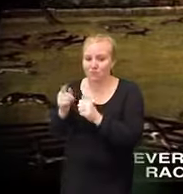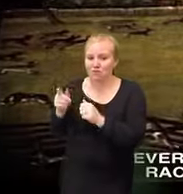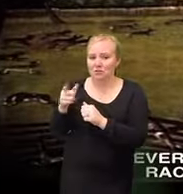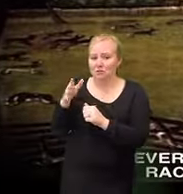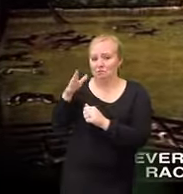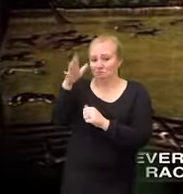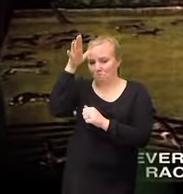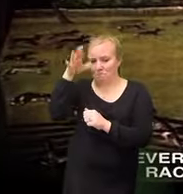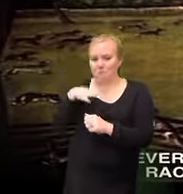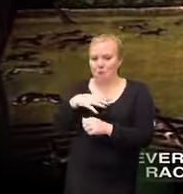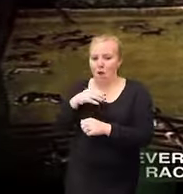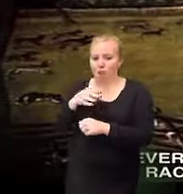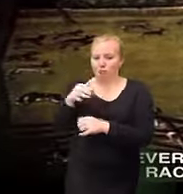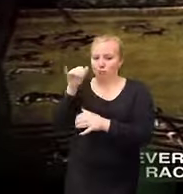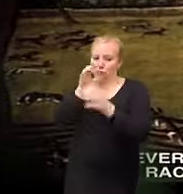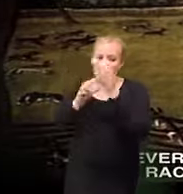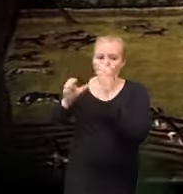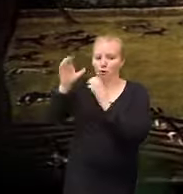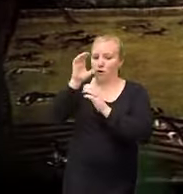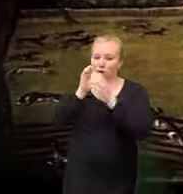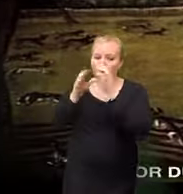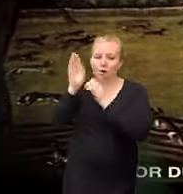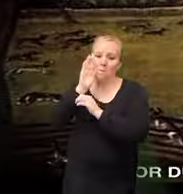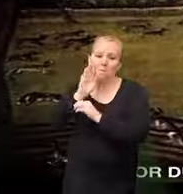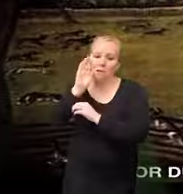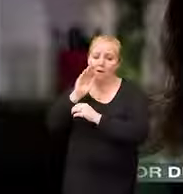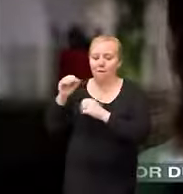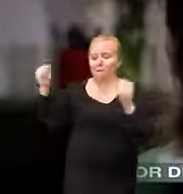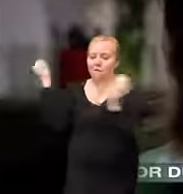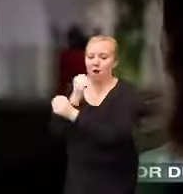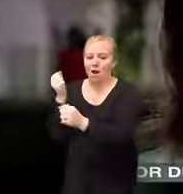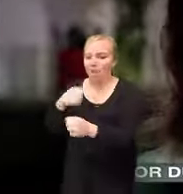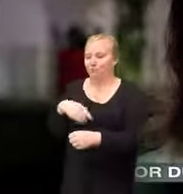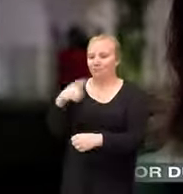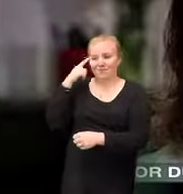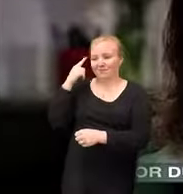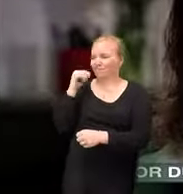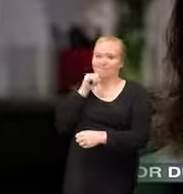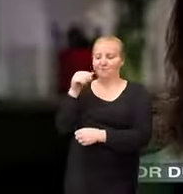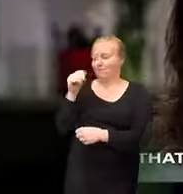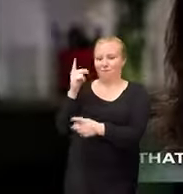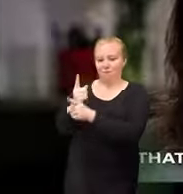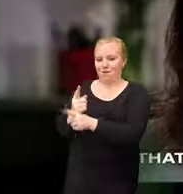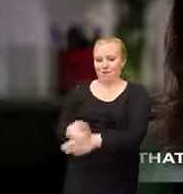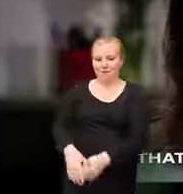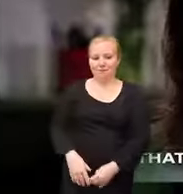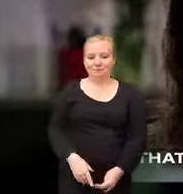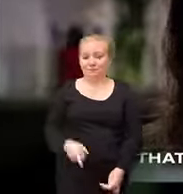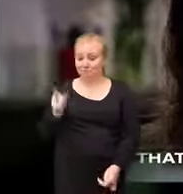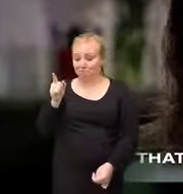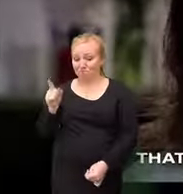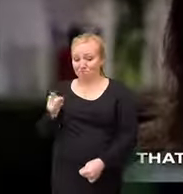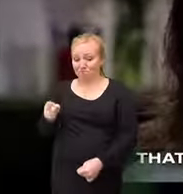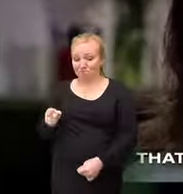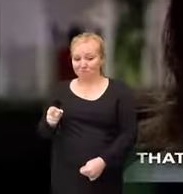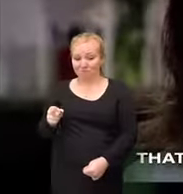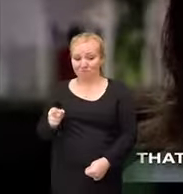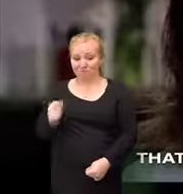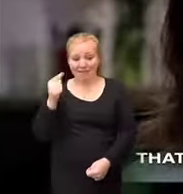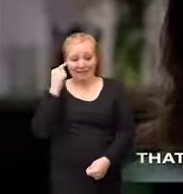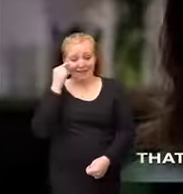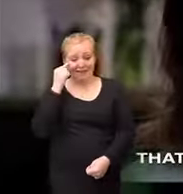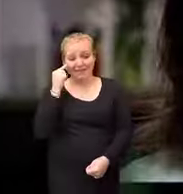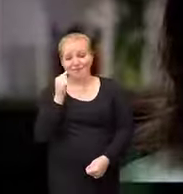they saw a horse race or the men drinking or dueling or some activity that they considered to be